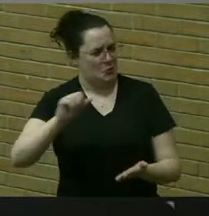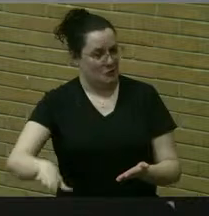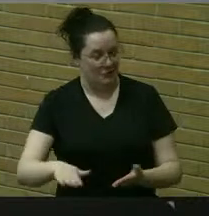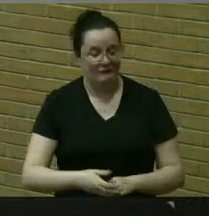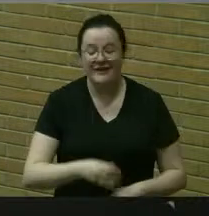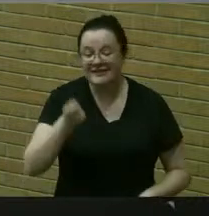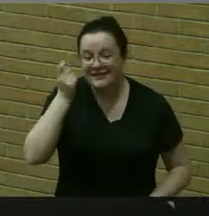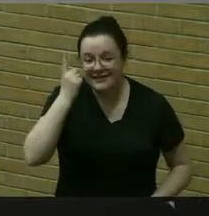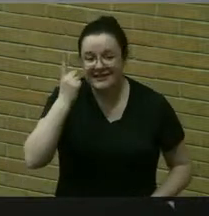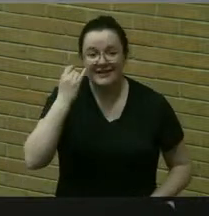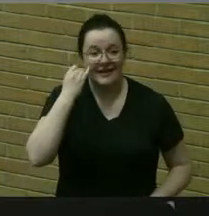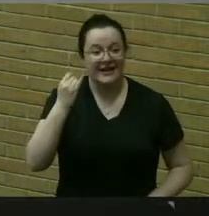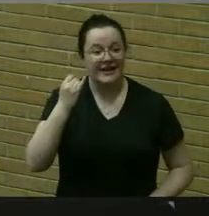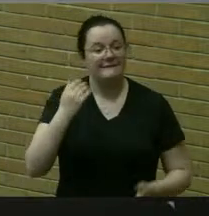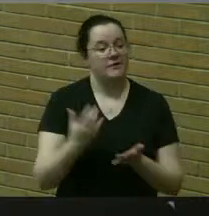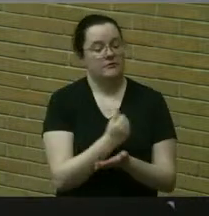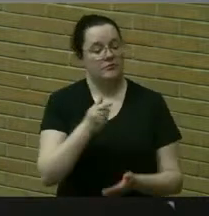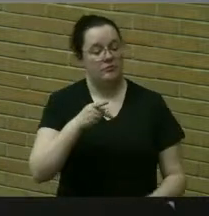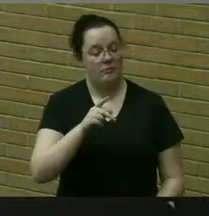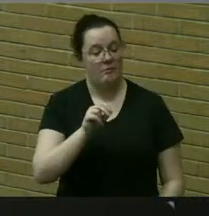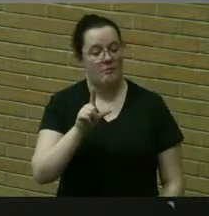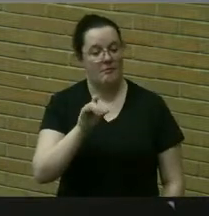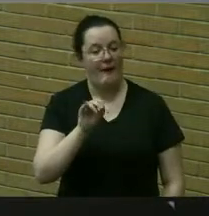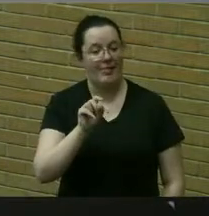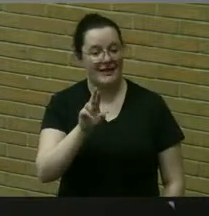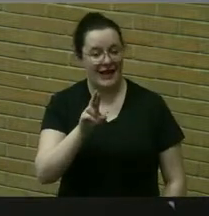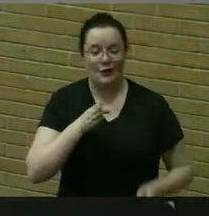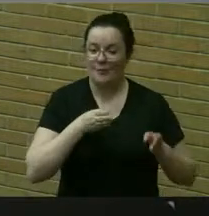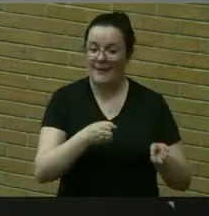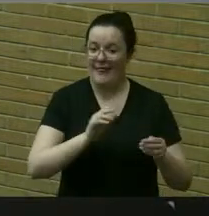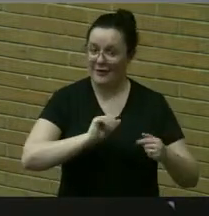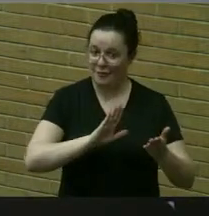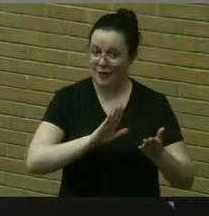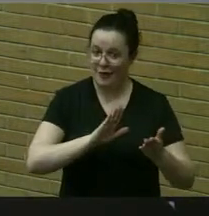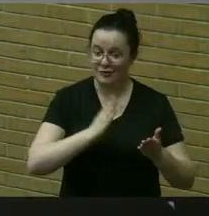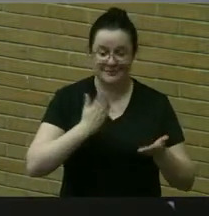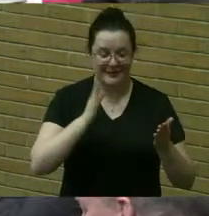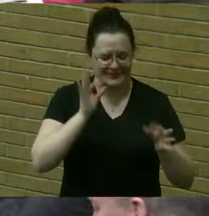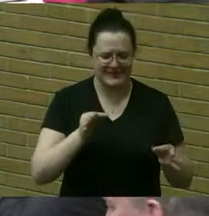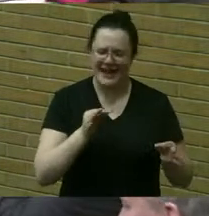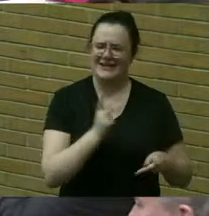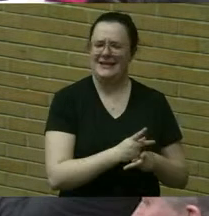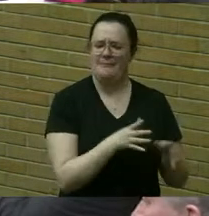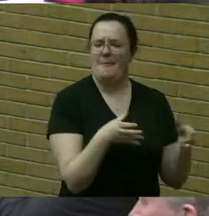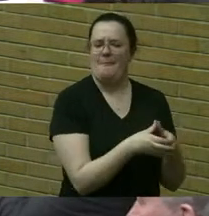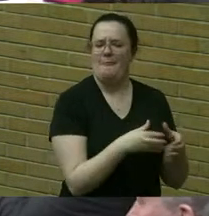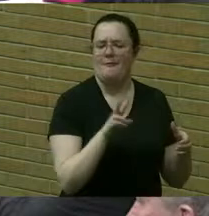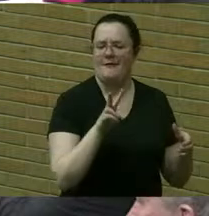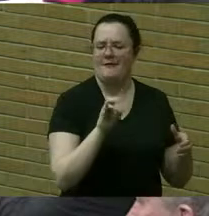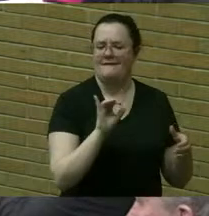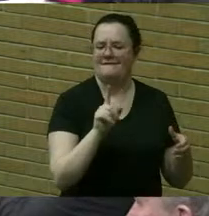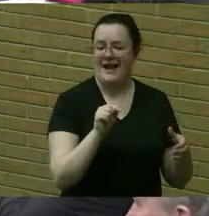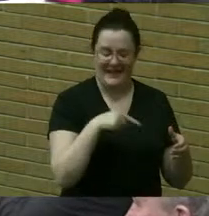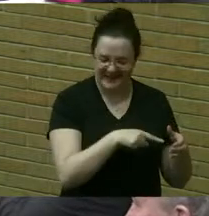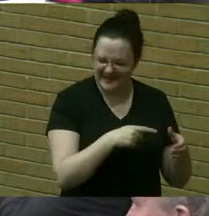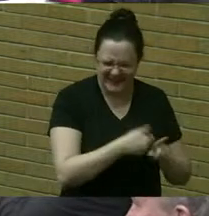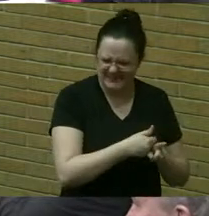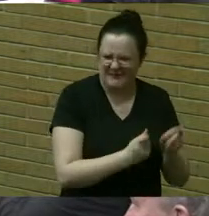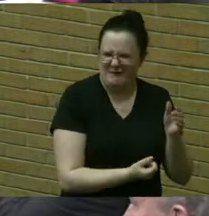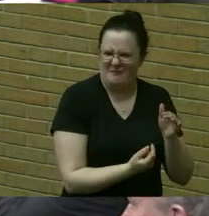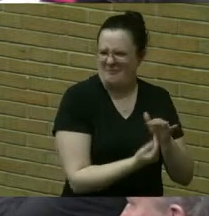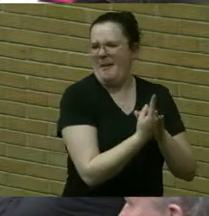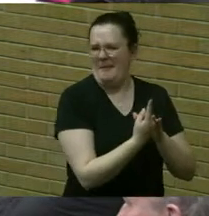take the pollinator pathway approach you may find that you want a little cluster of some of the violets that pop up all on their own so